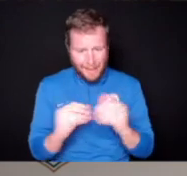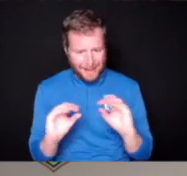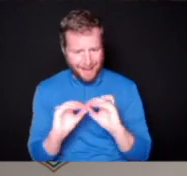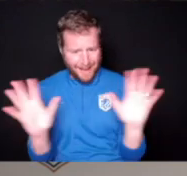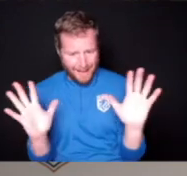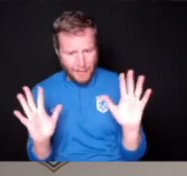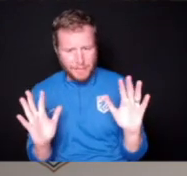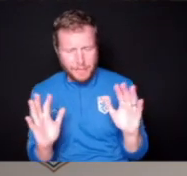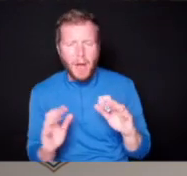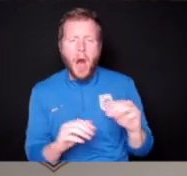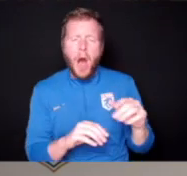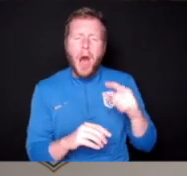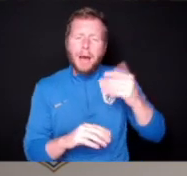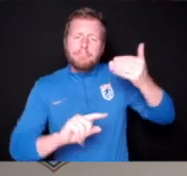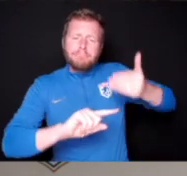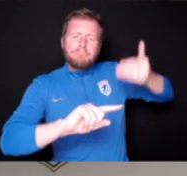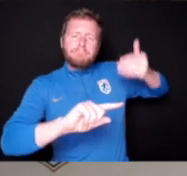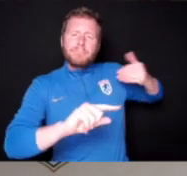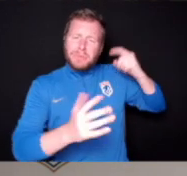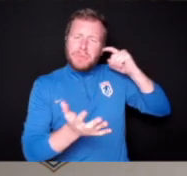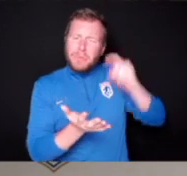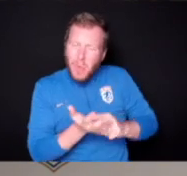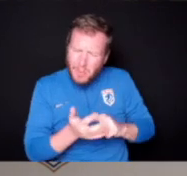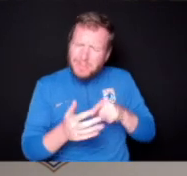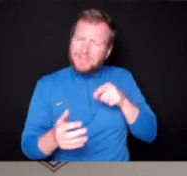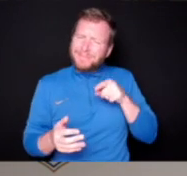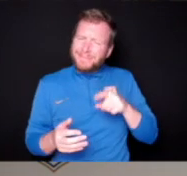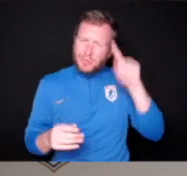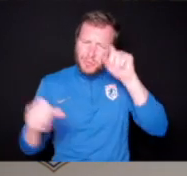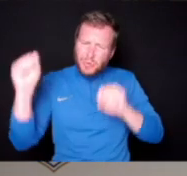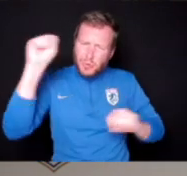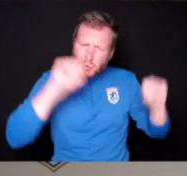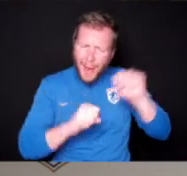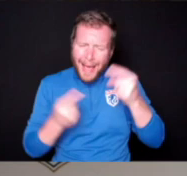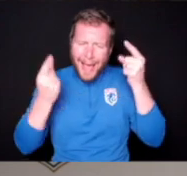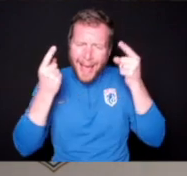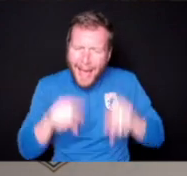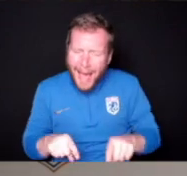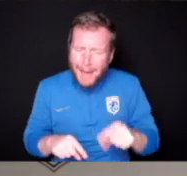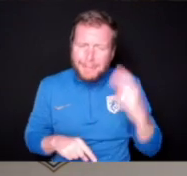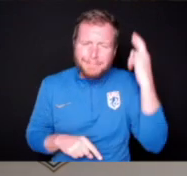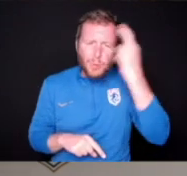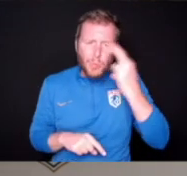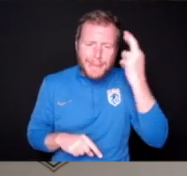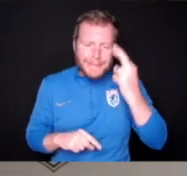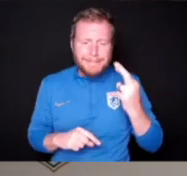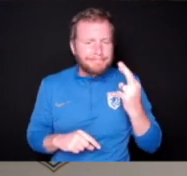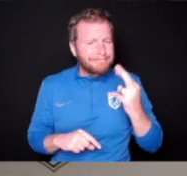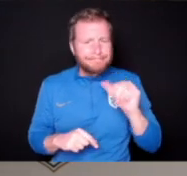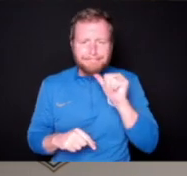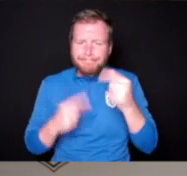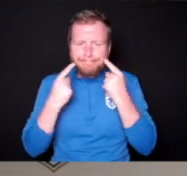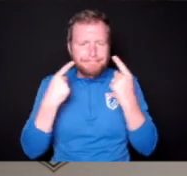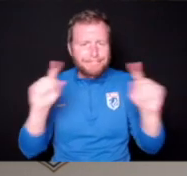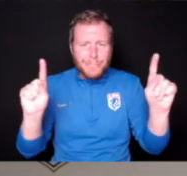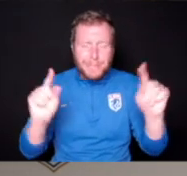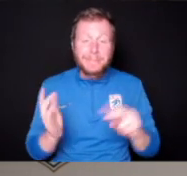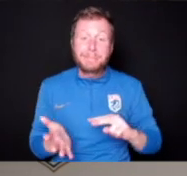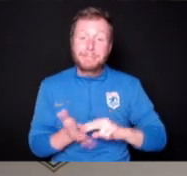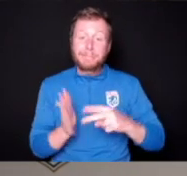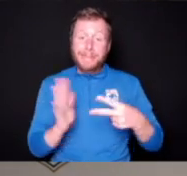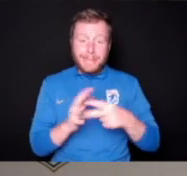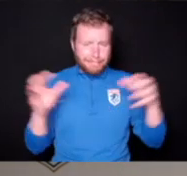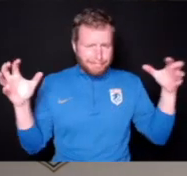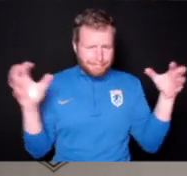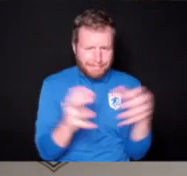performances, think the sort of strategy that we're trying to put together isn't working. So we have to decide collectively what